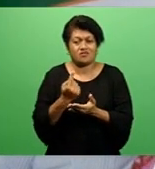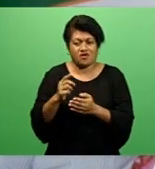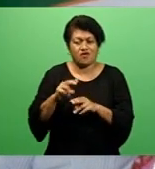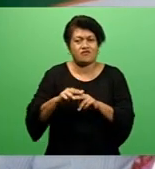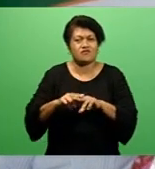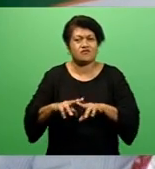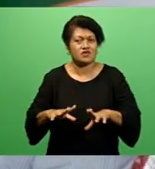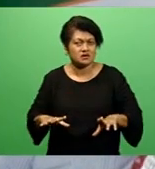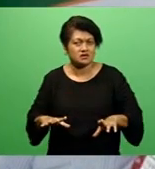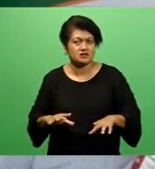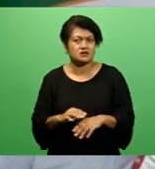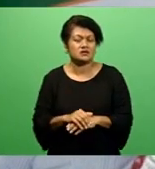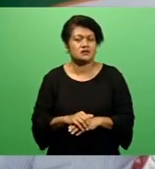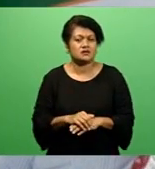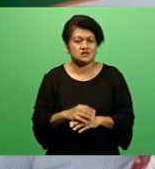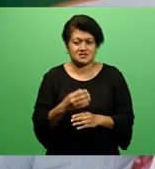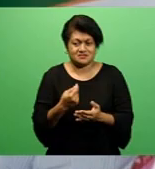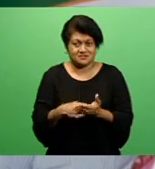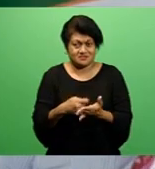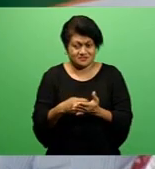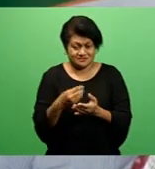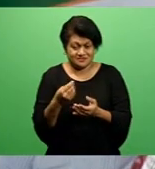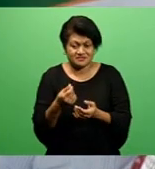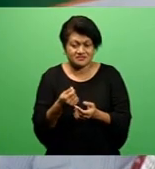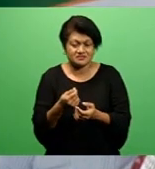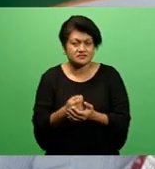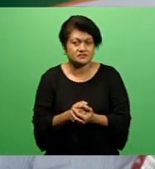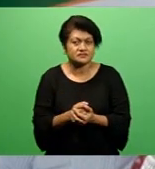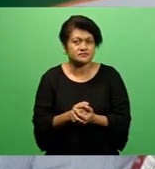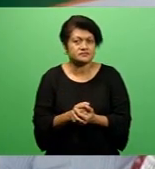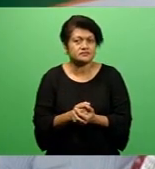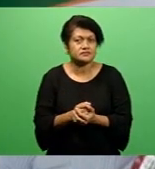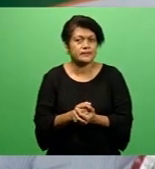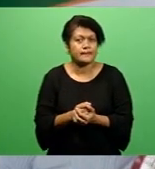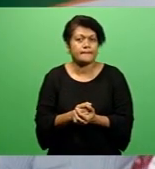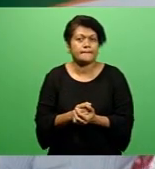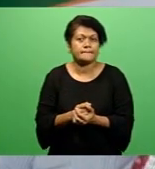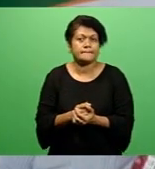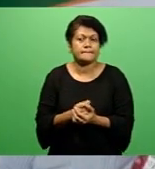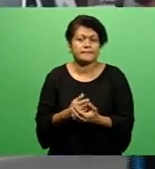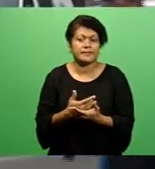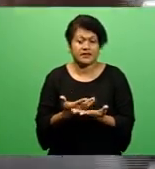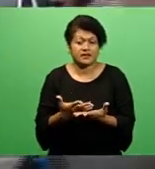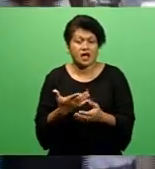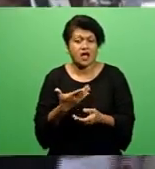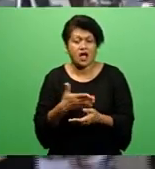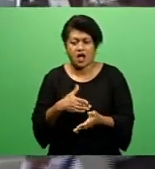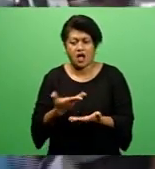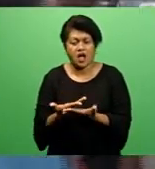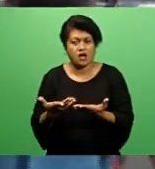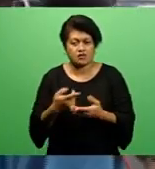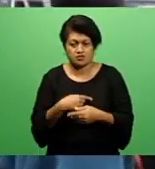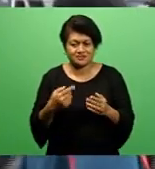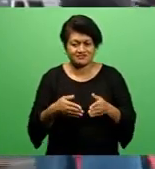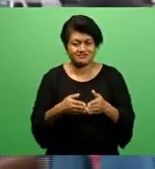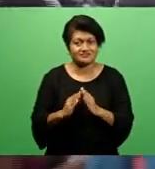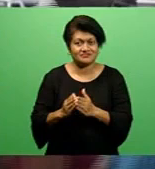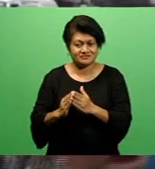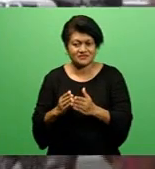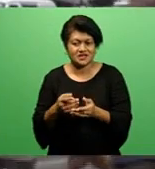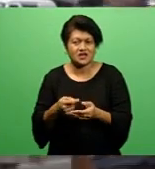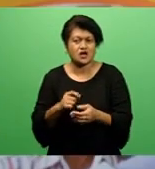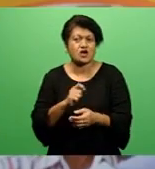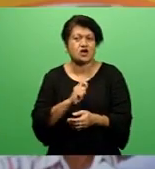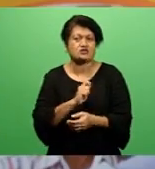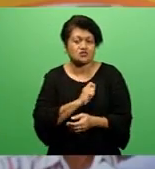want the funds to be used when they pass on and that's how we set up a prepaid funeral trust.